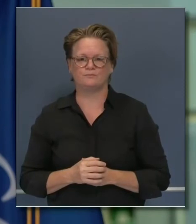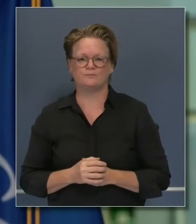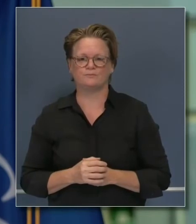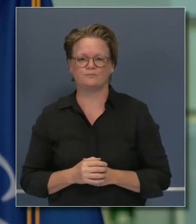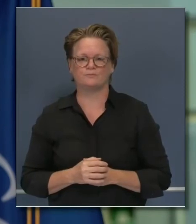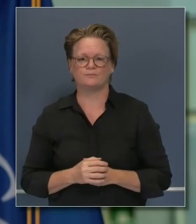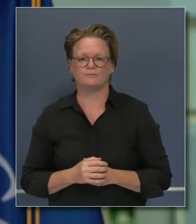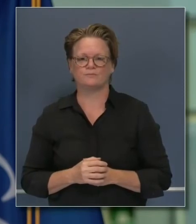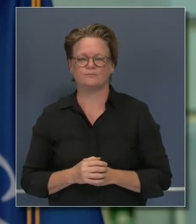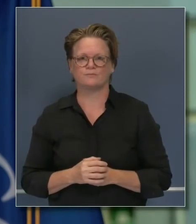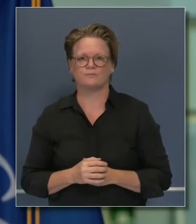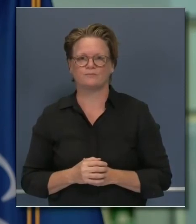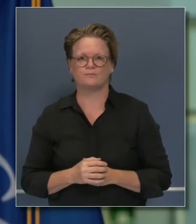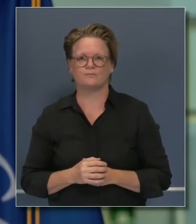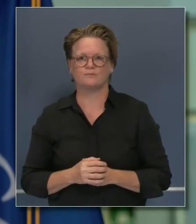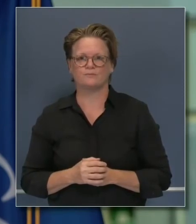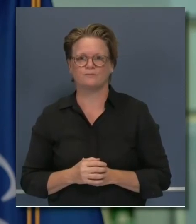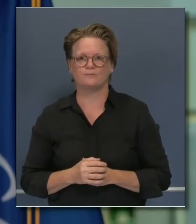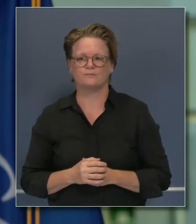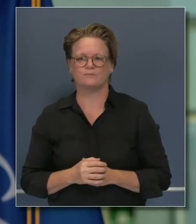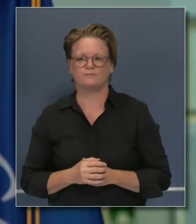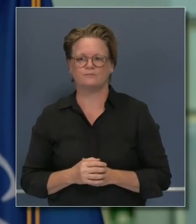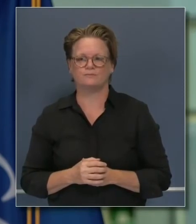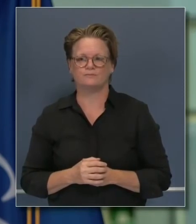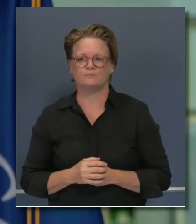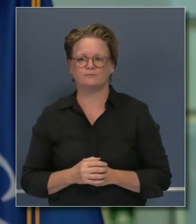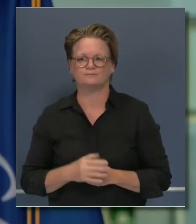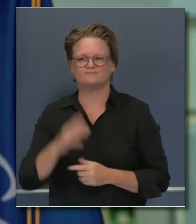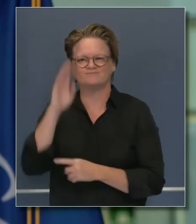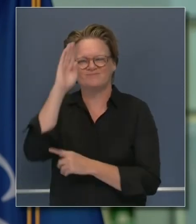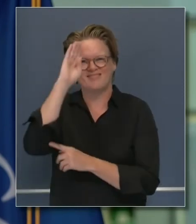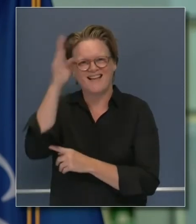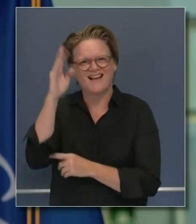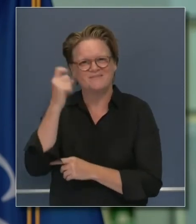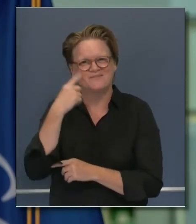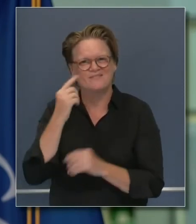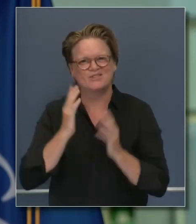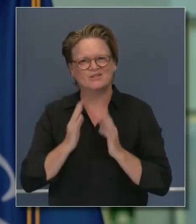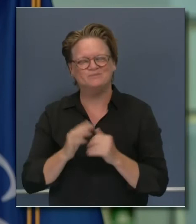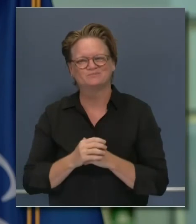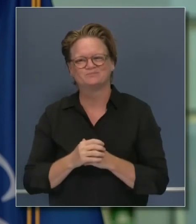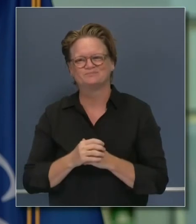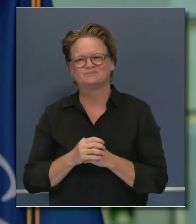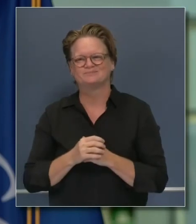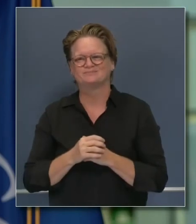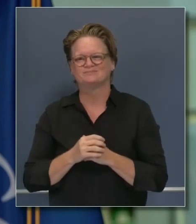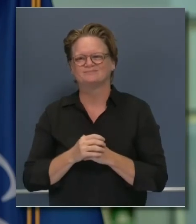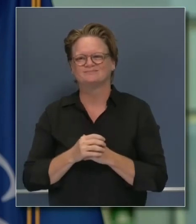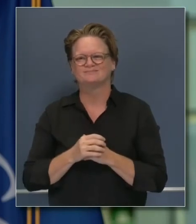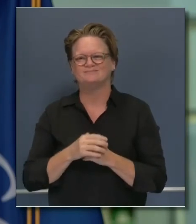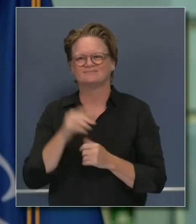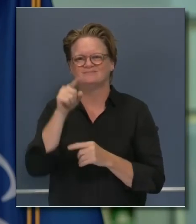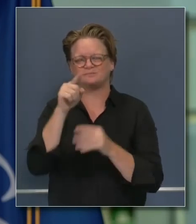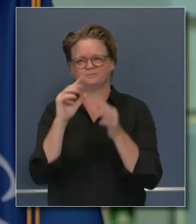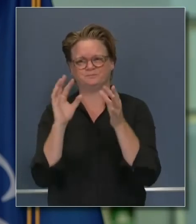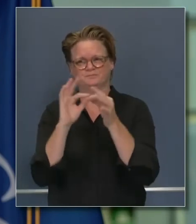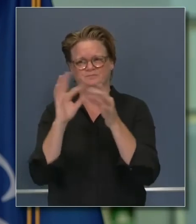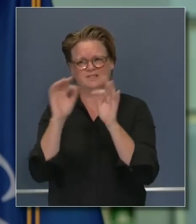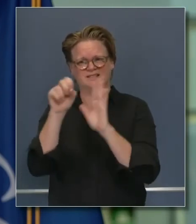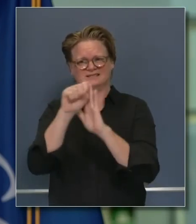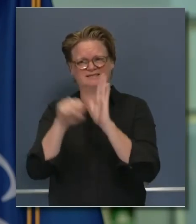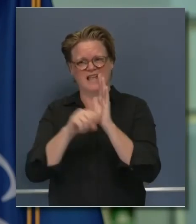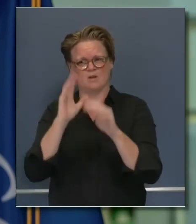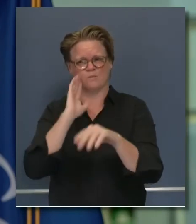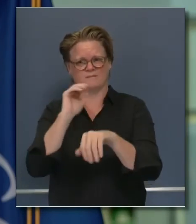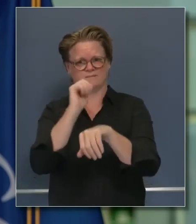Hi, Governor. The news release says that the state will be standing up a laboratory facility to process